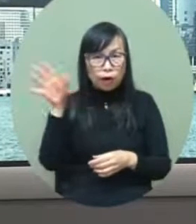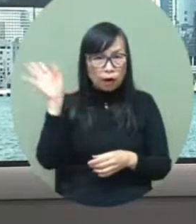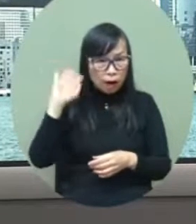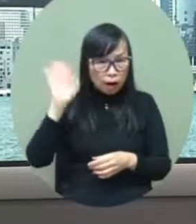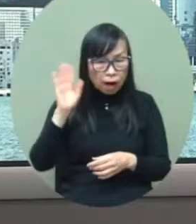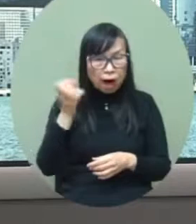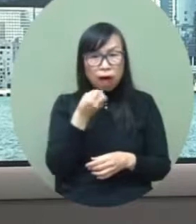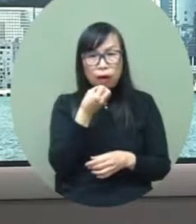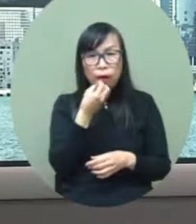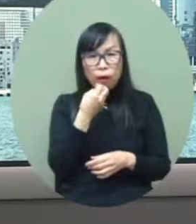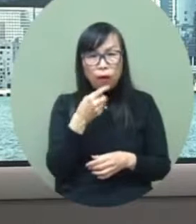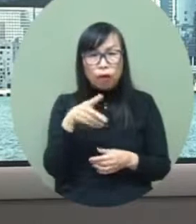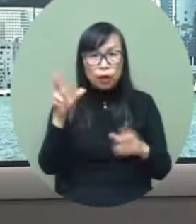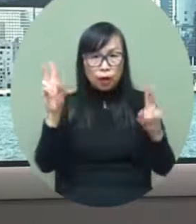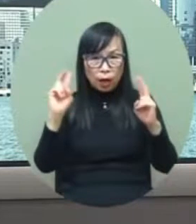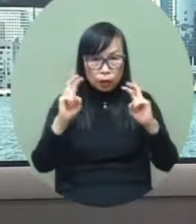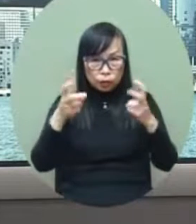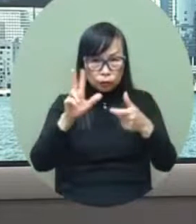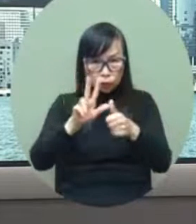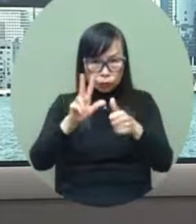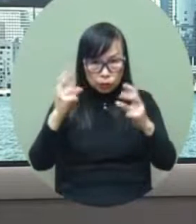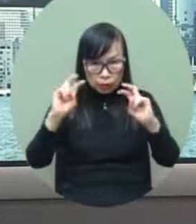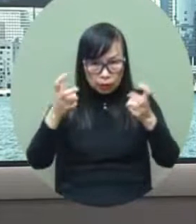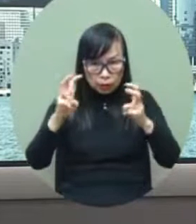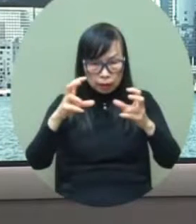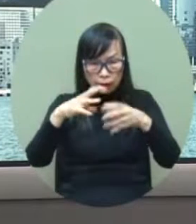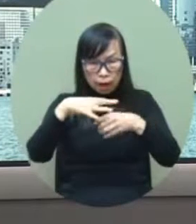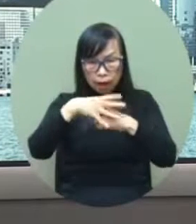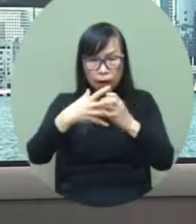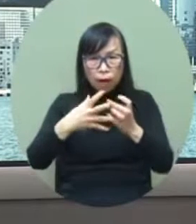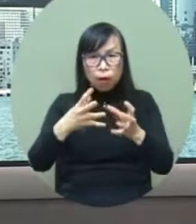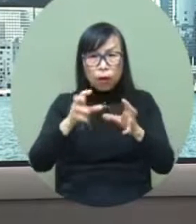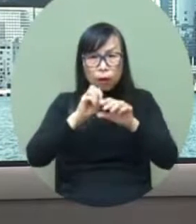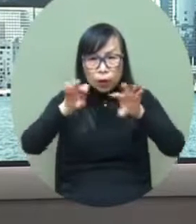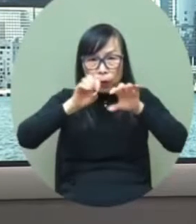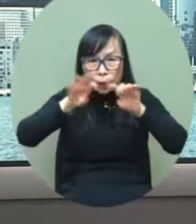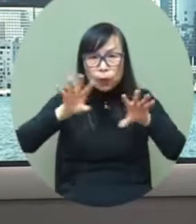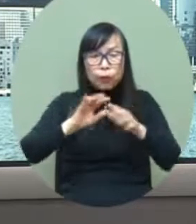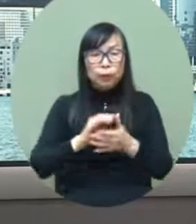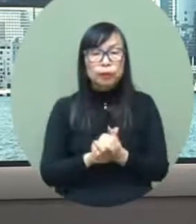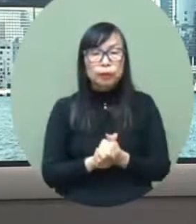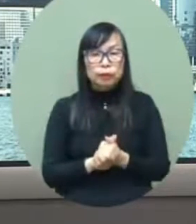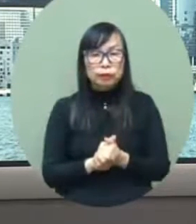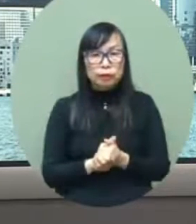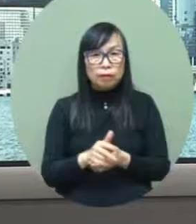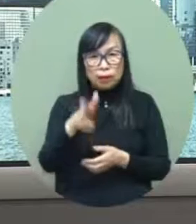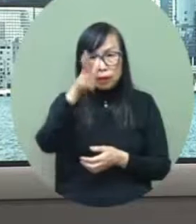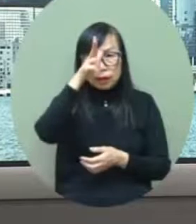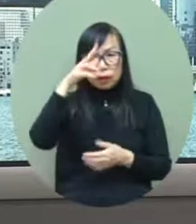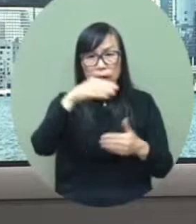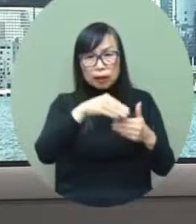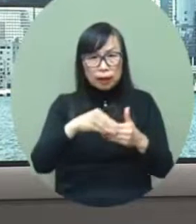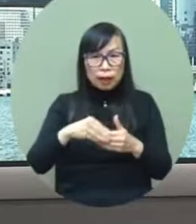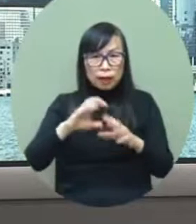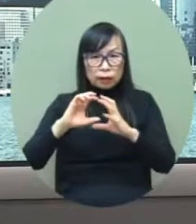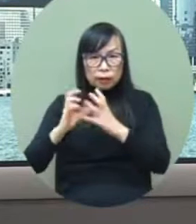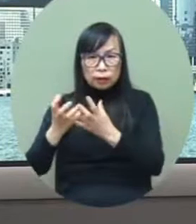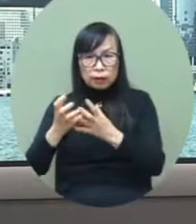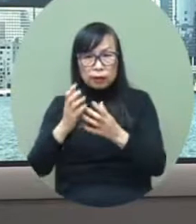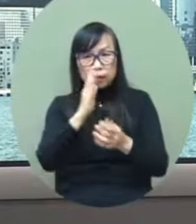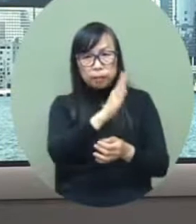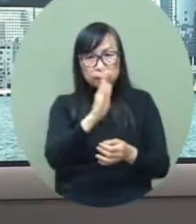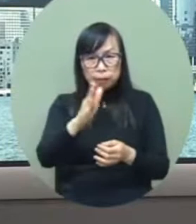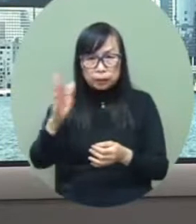so there is a theme hello hong kong there it will be a major publicity event